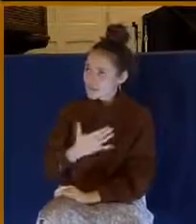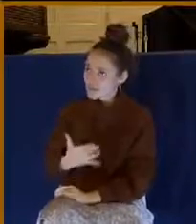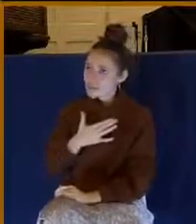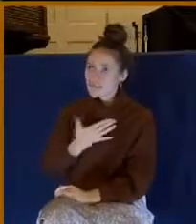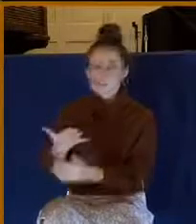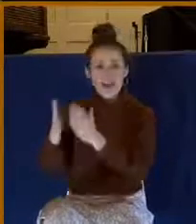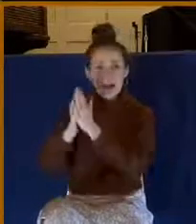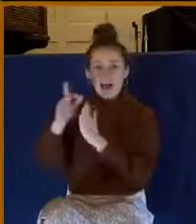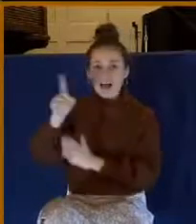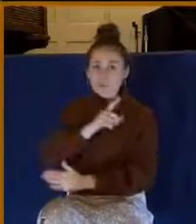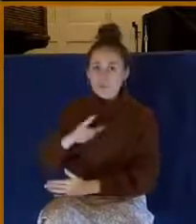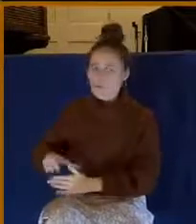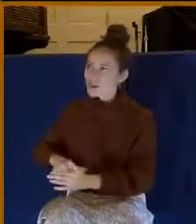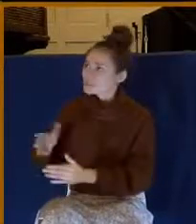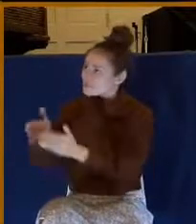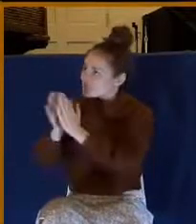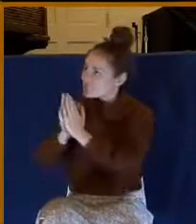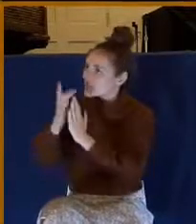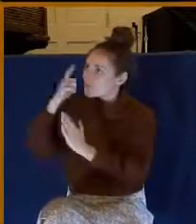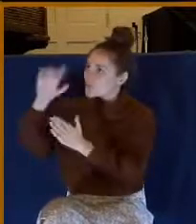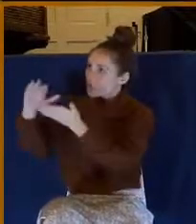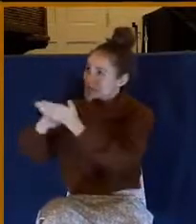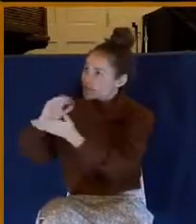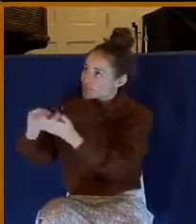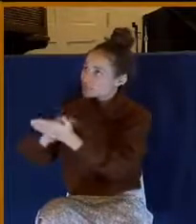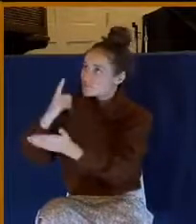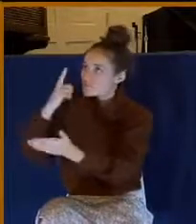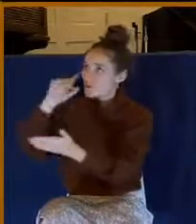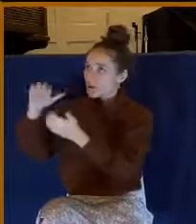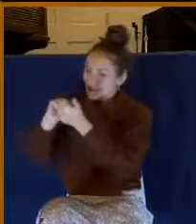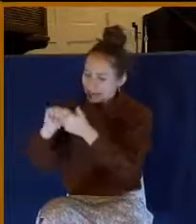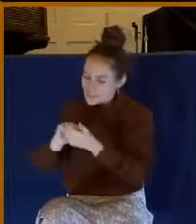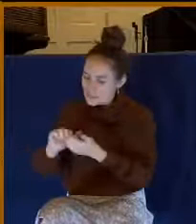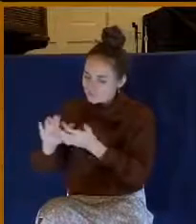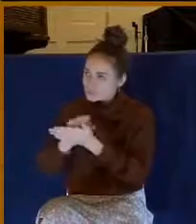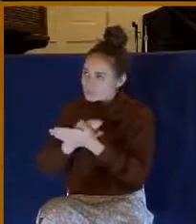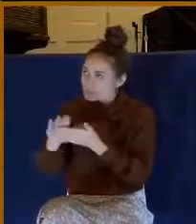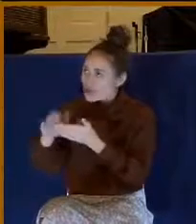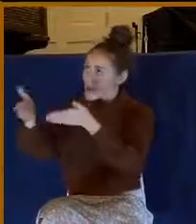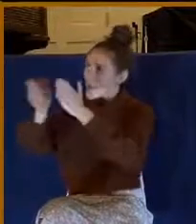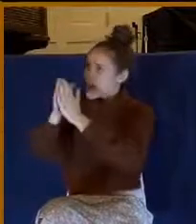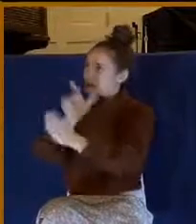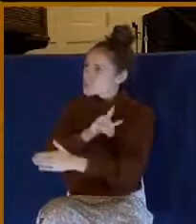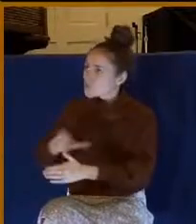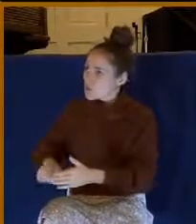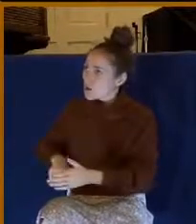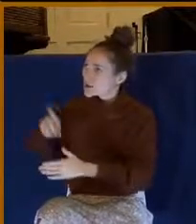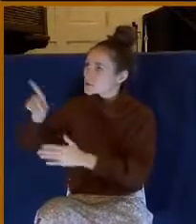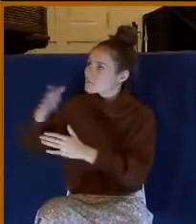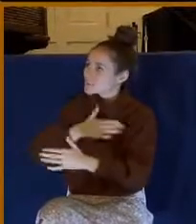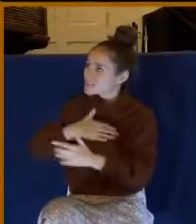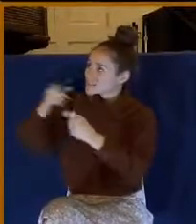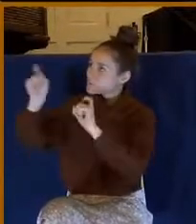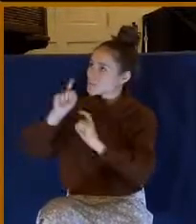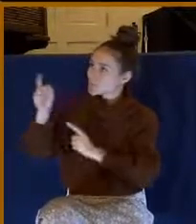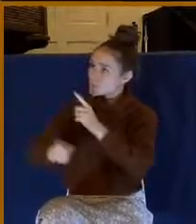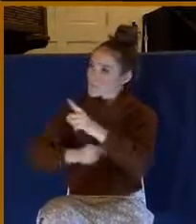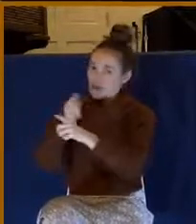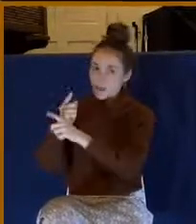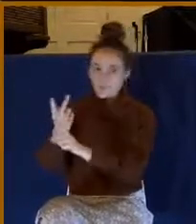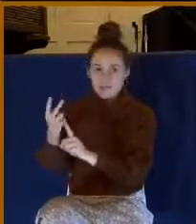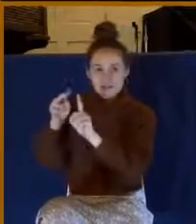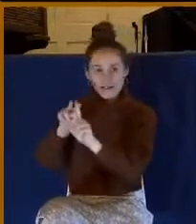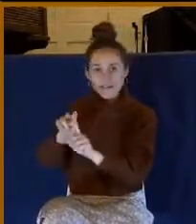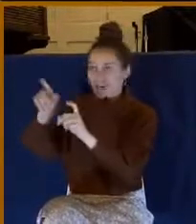ask God for his forgiveness, for his cleansing. And ask God to give you the right perspective, to give you a